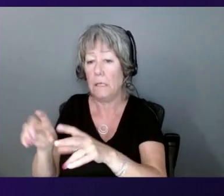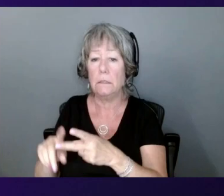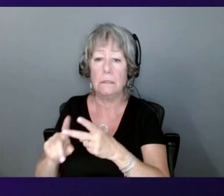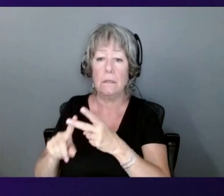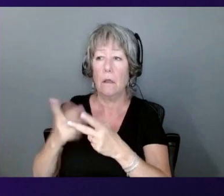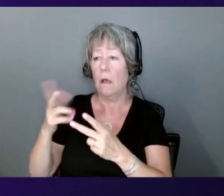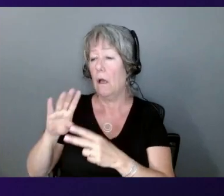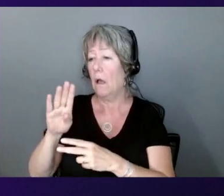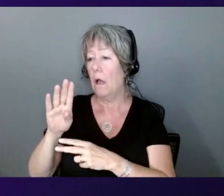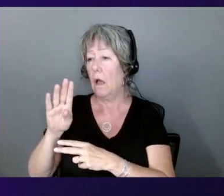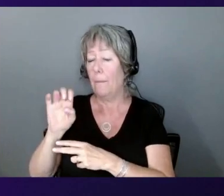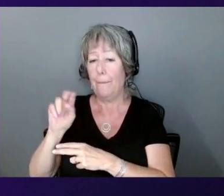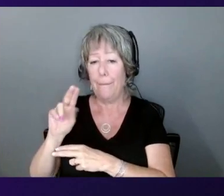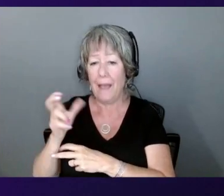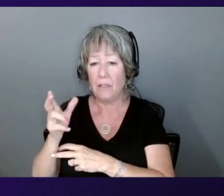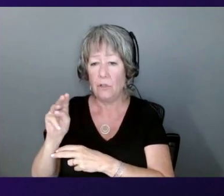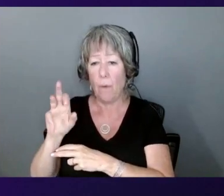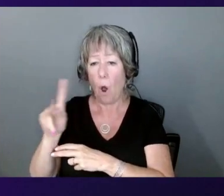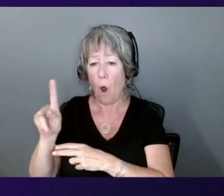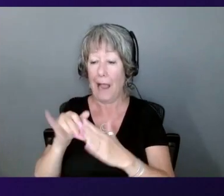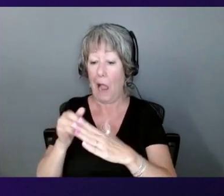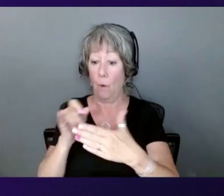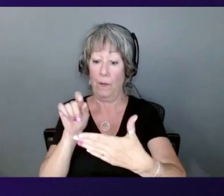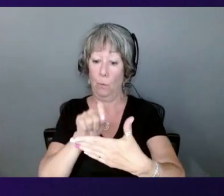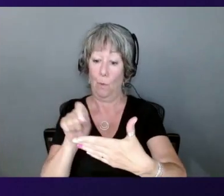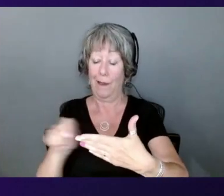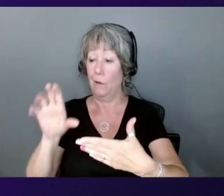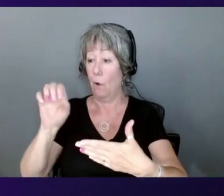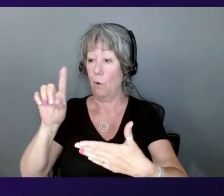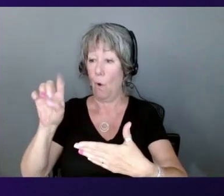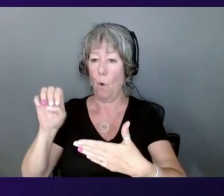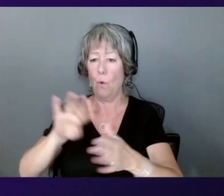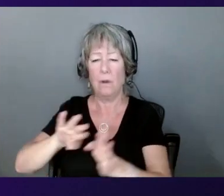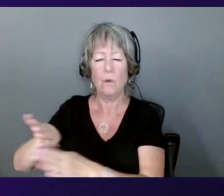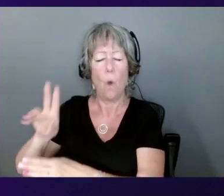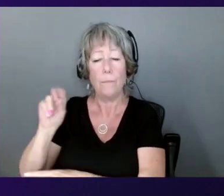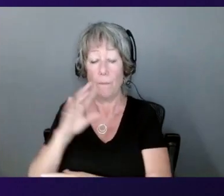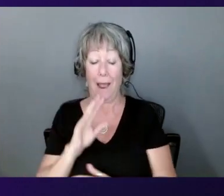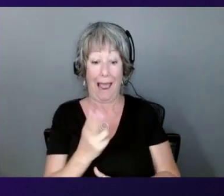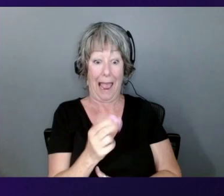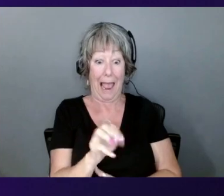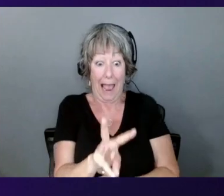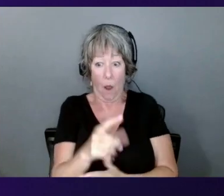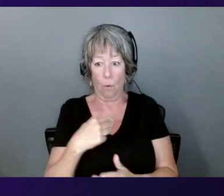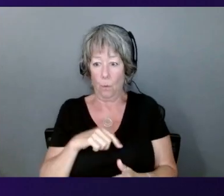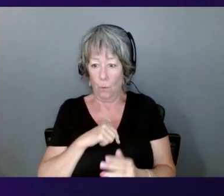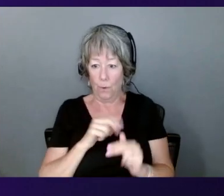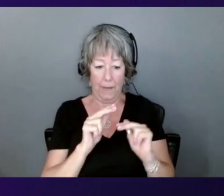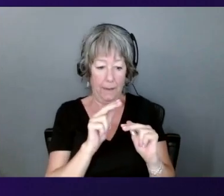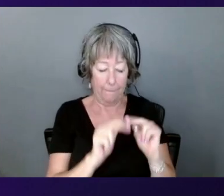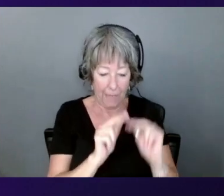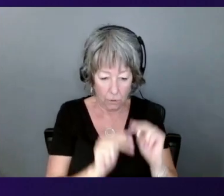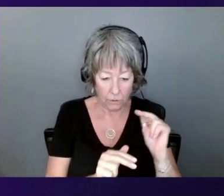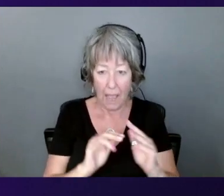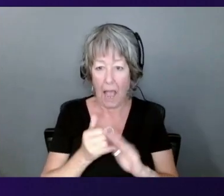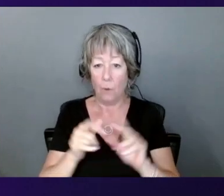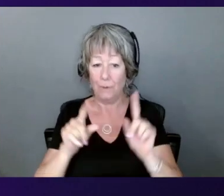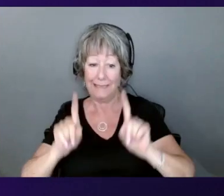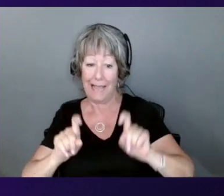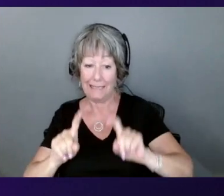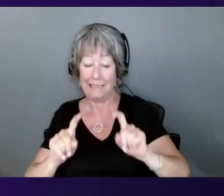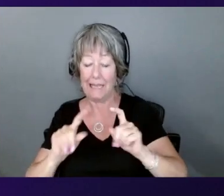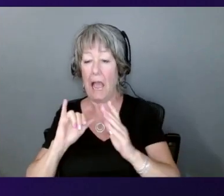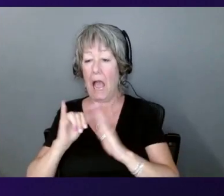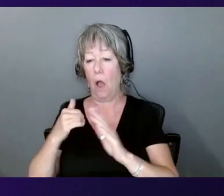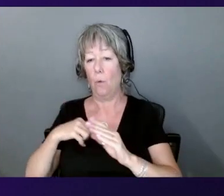or how code is written, but actually how they are built and tested and deployed. So think about it.